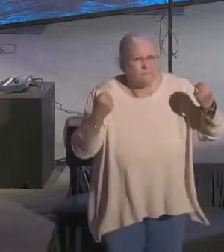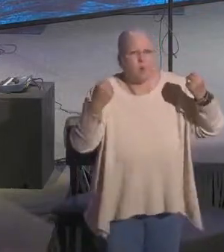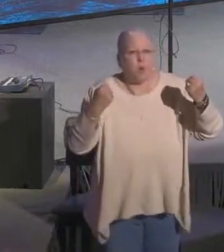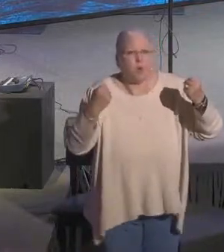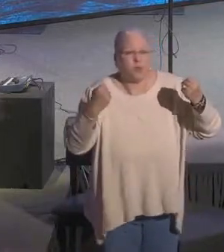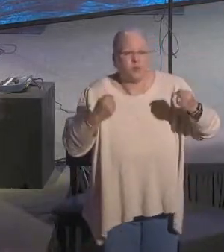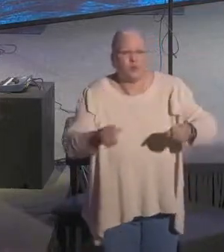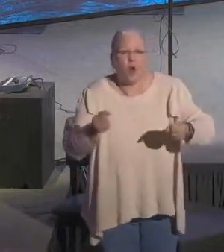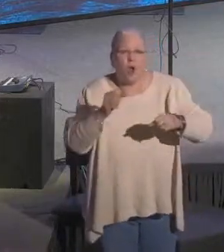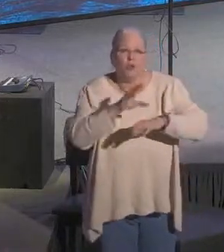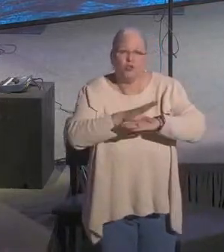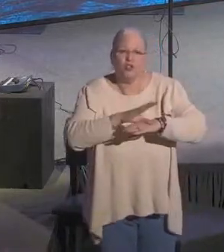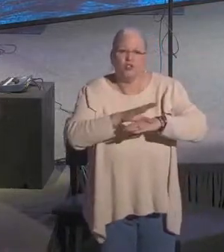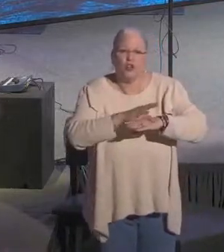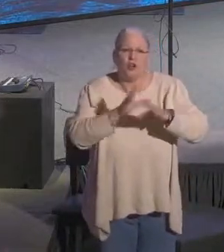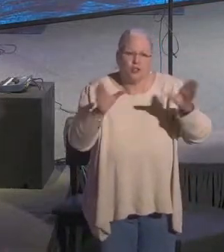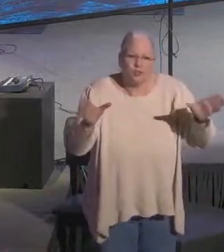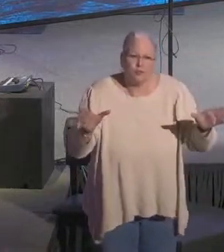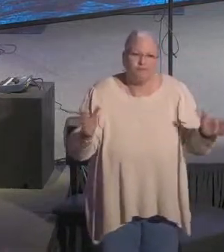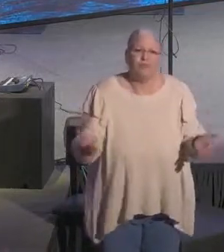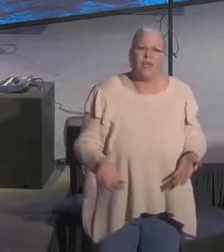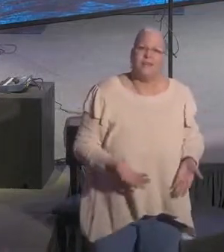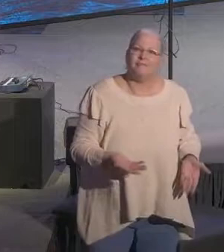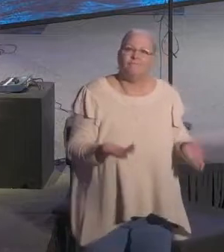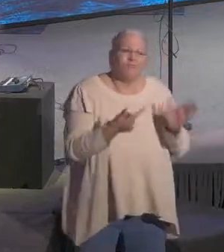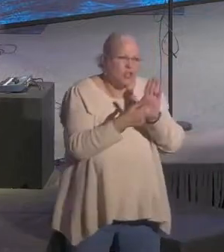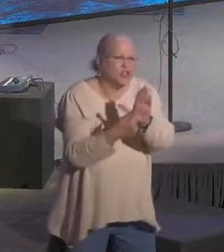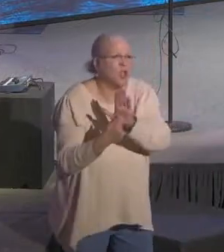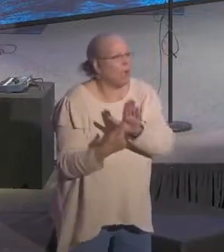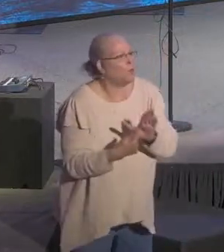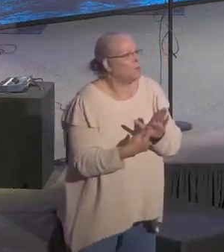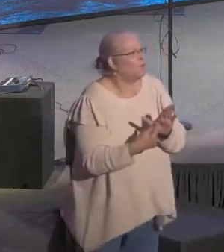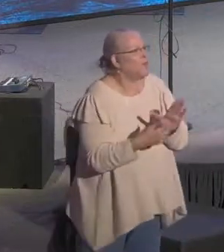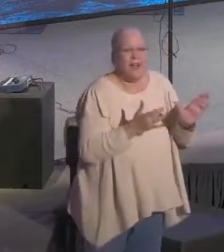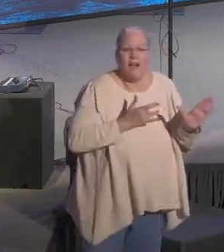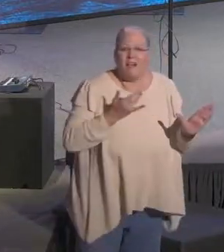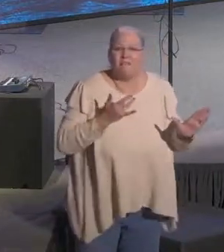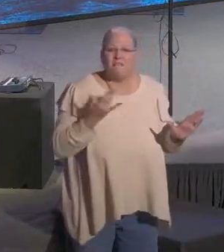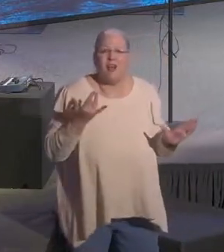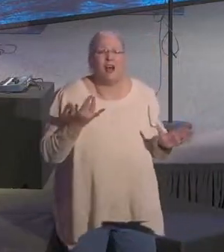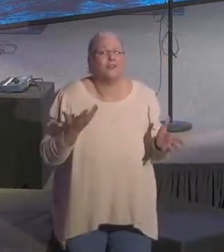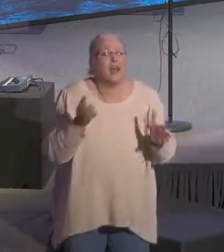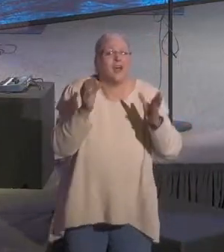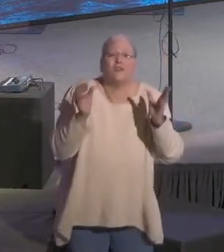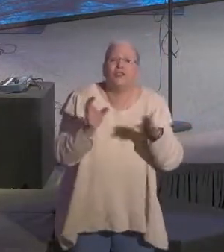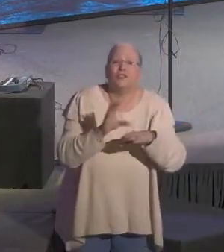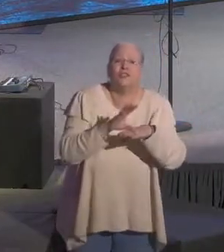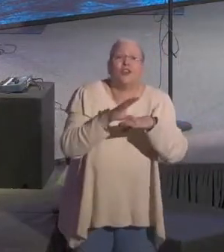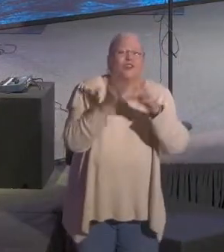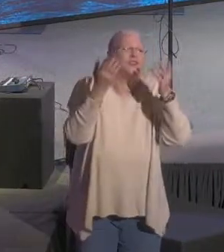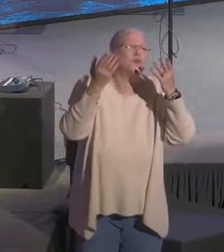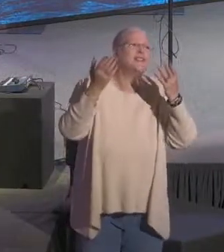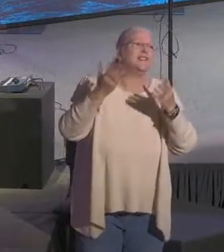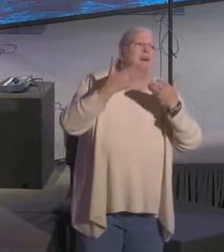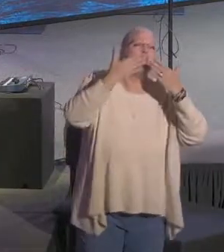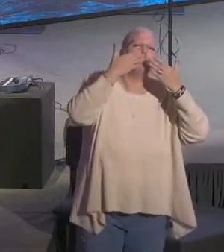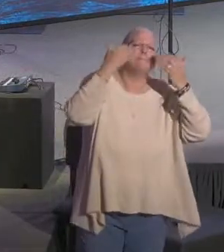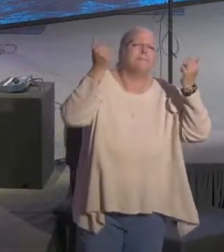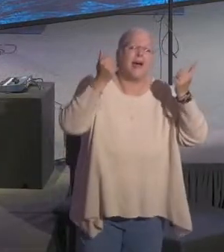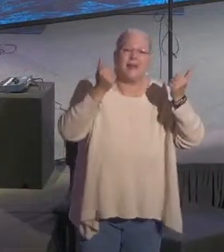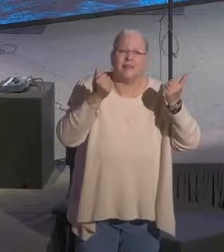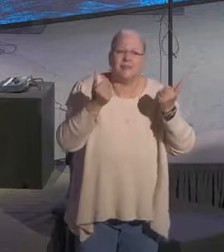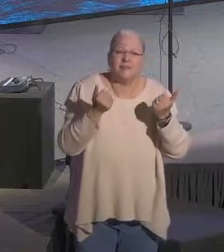solution for this whole crisis that we found ourselves in. I really felt like it was the church's finest hour in my life,